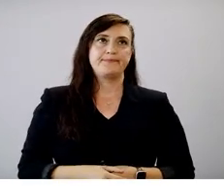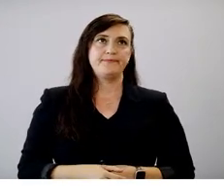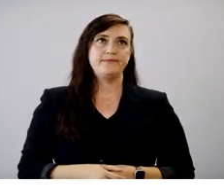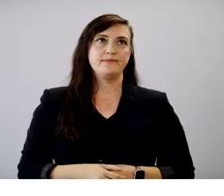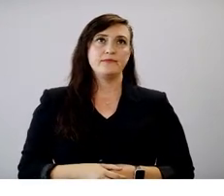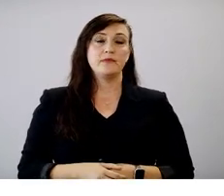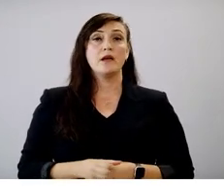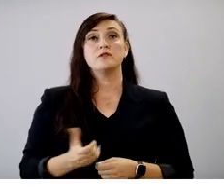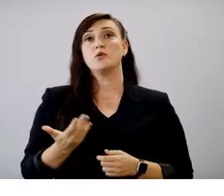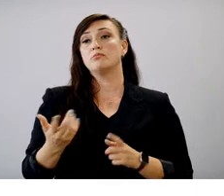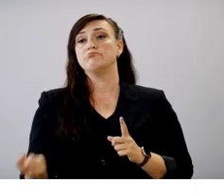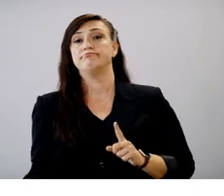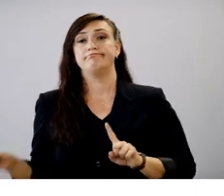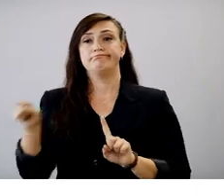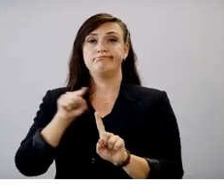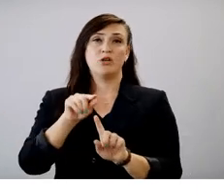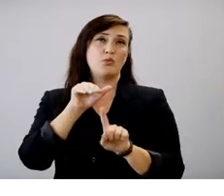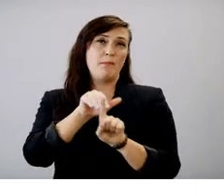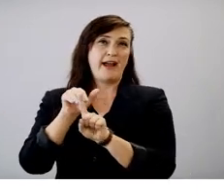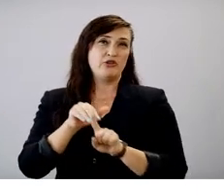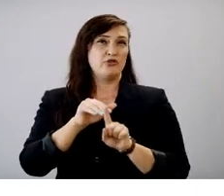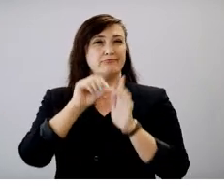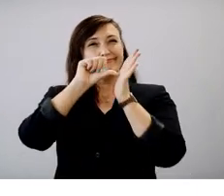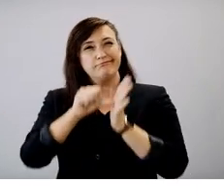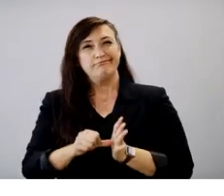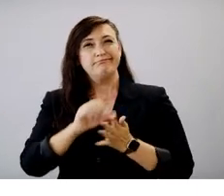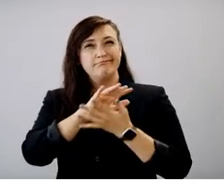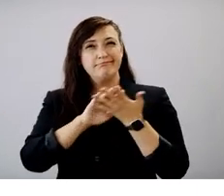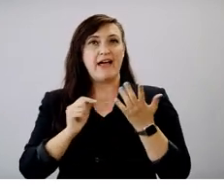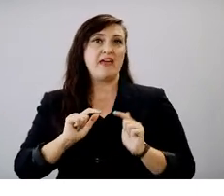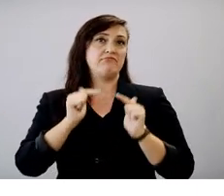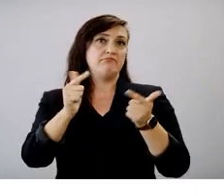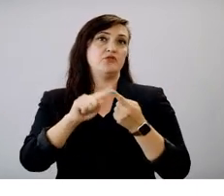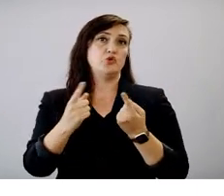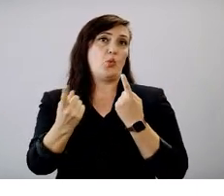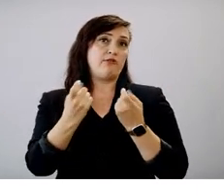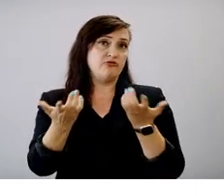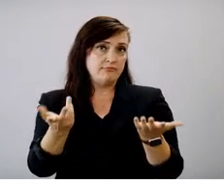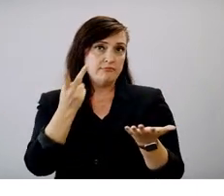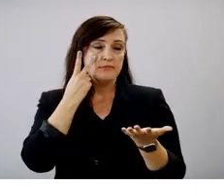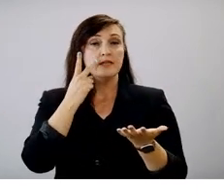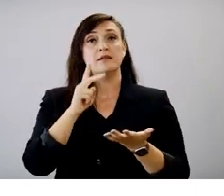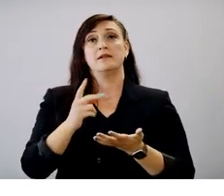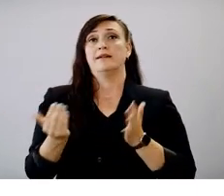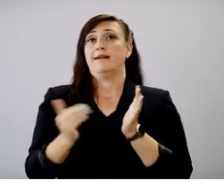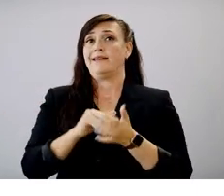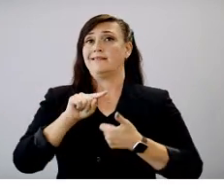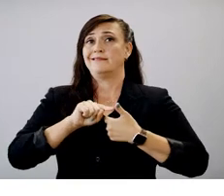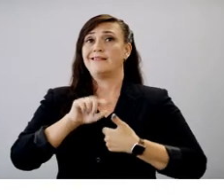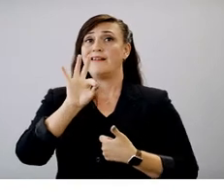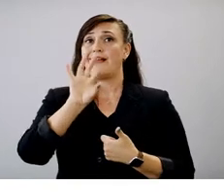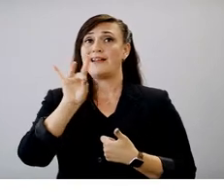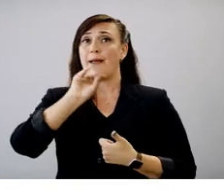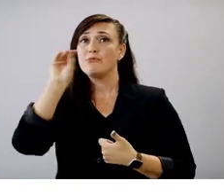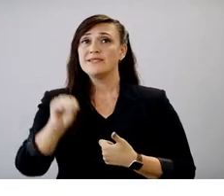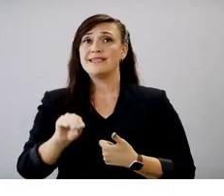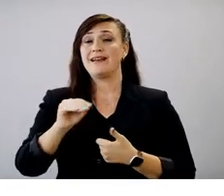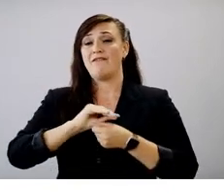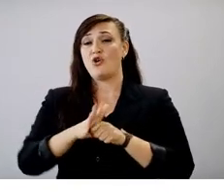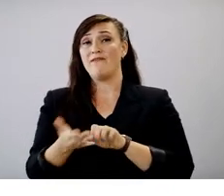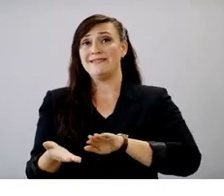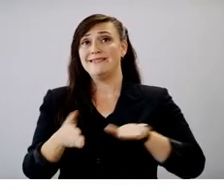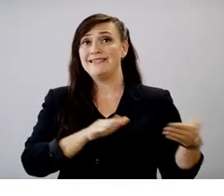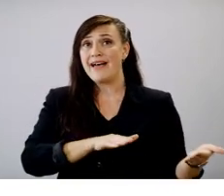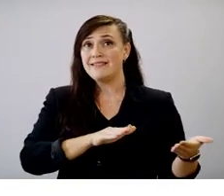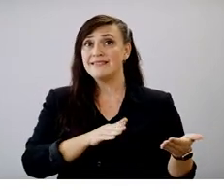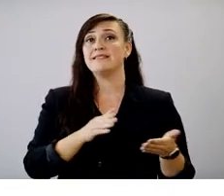So just as a reminder of the key points and then I'll turn it over for questions, um, you know, 98% of COVID-19 deaths since March